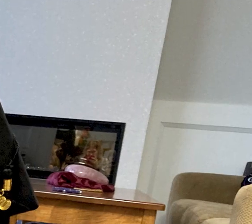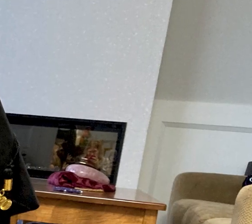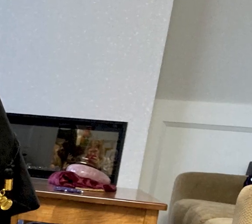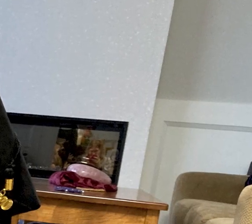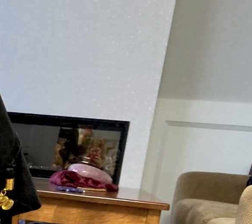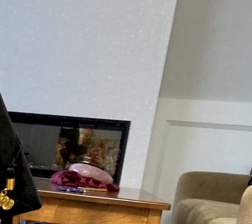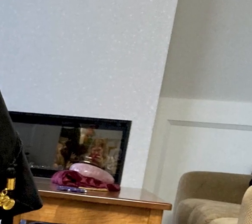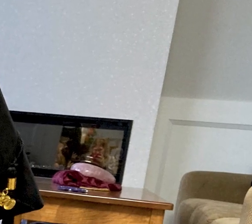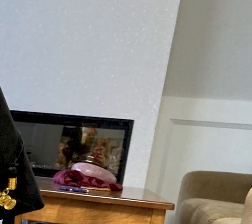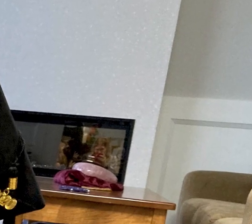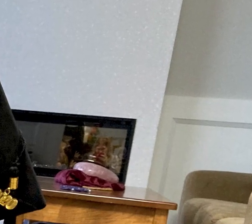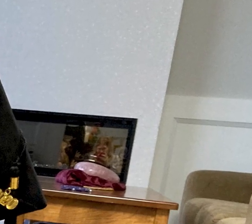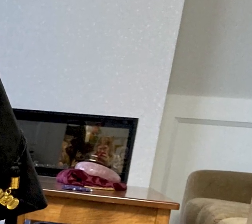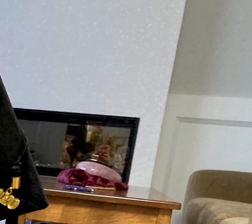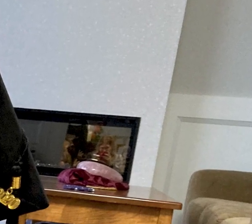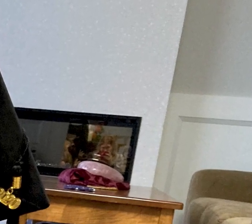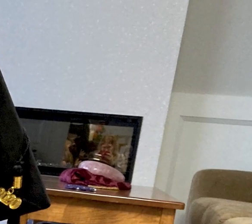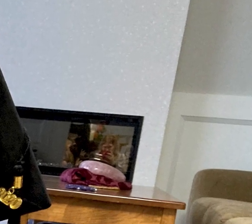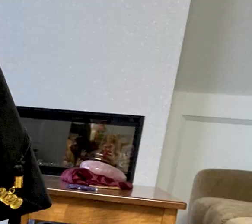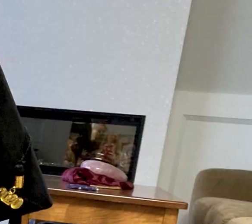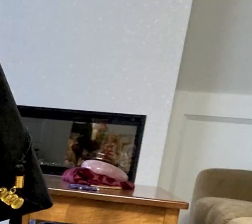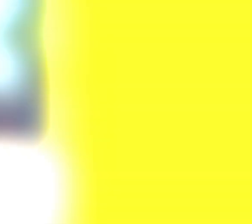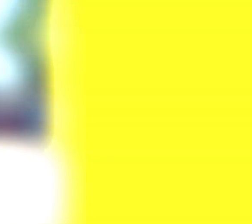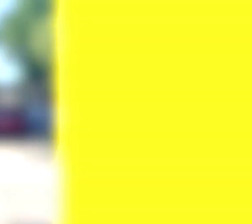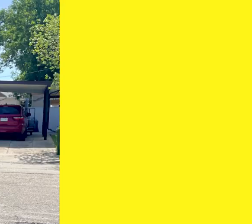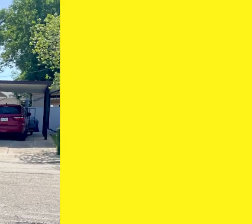Bridget the guide dog leans in for a snuggle.